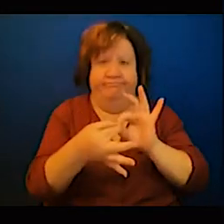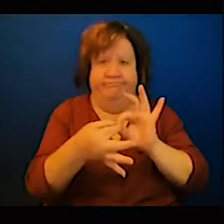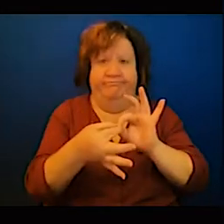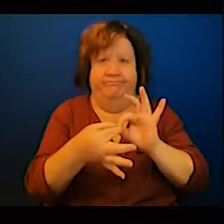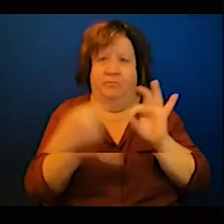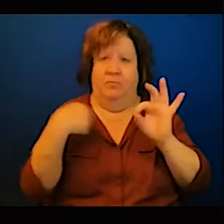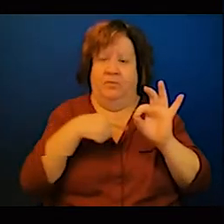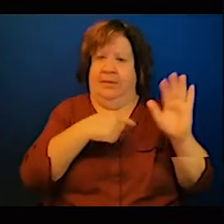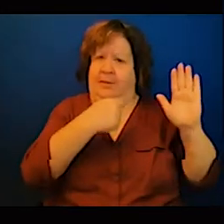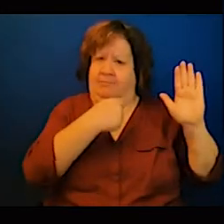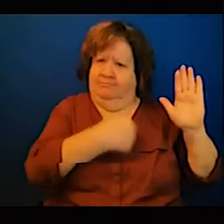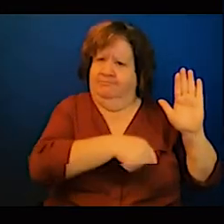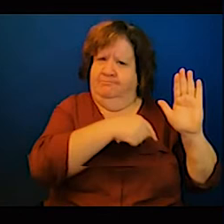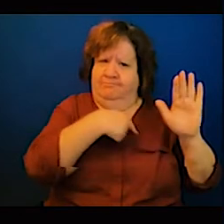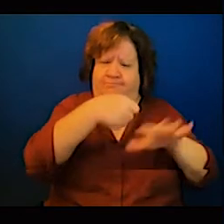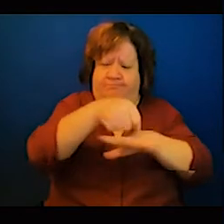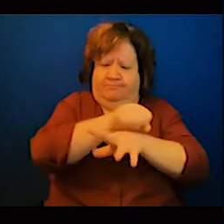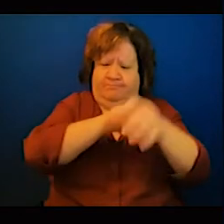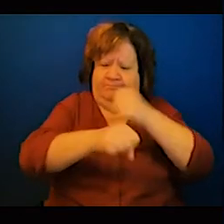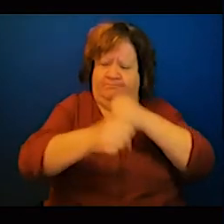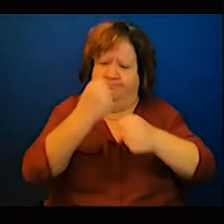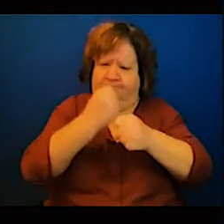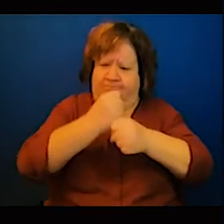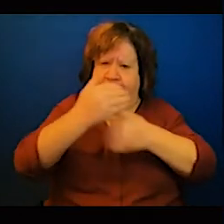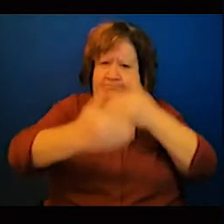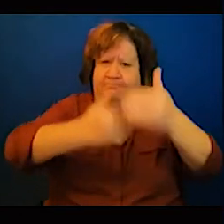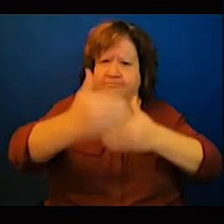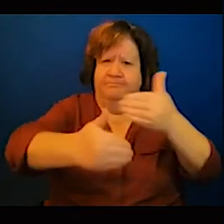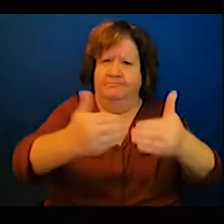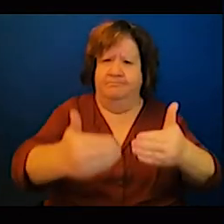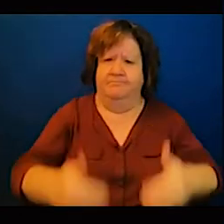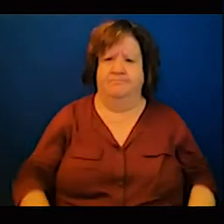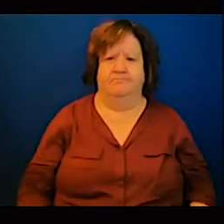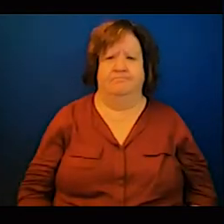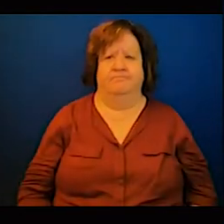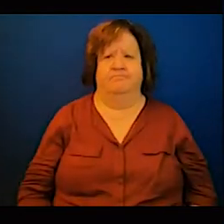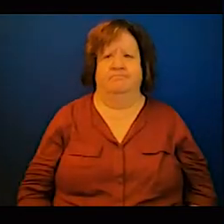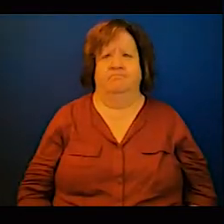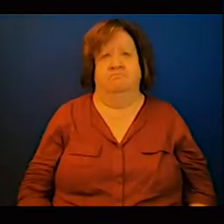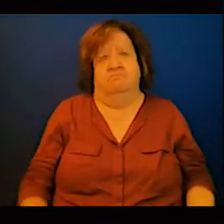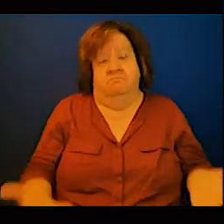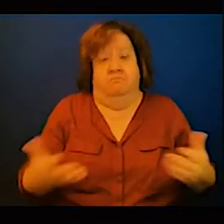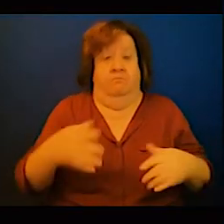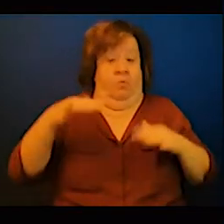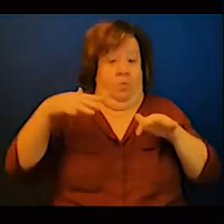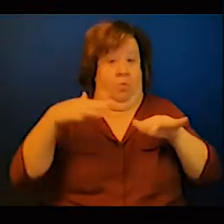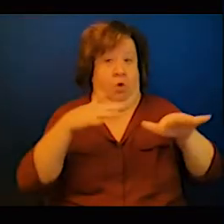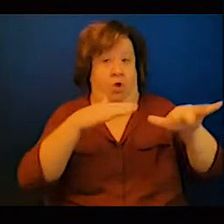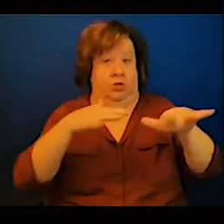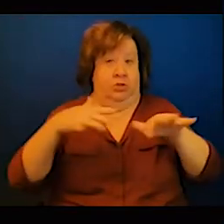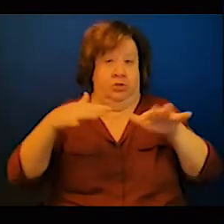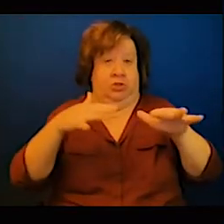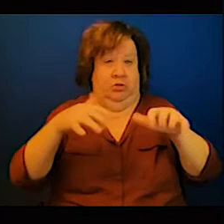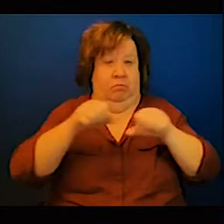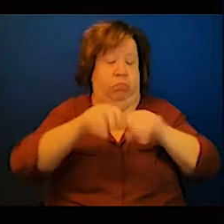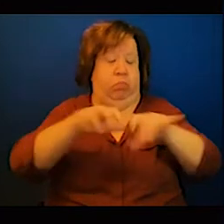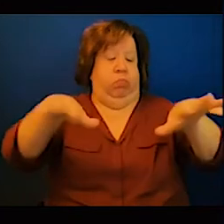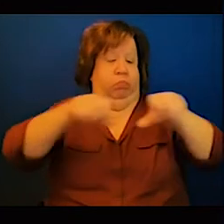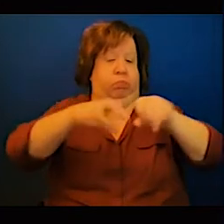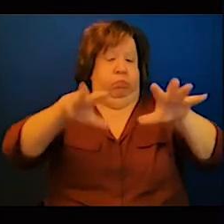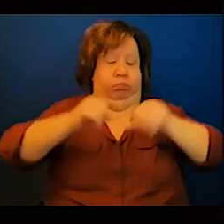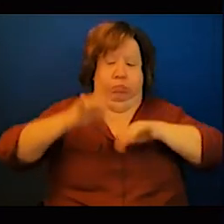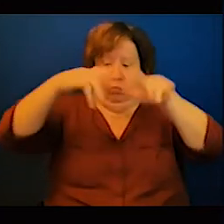Minimize hydrocarbon use, flaring and other sources of